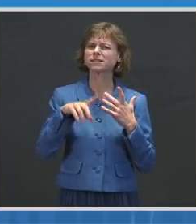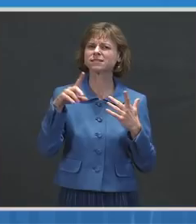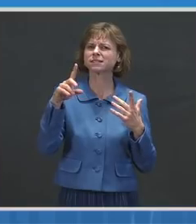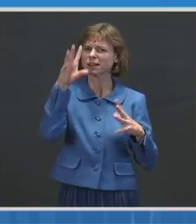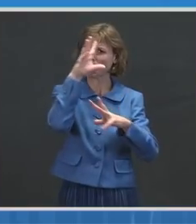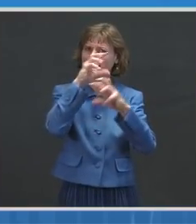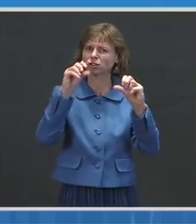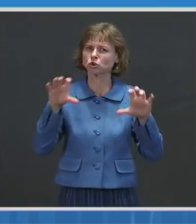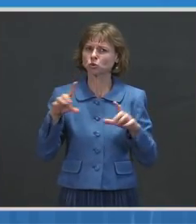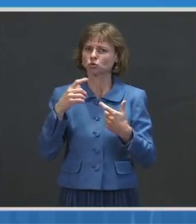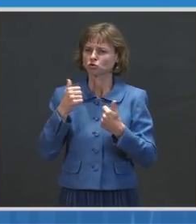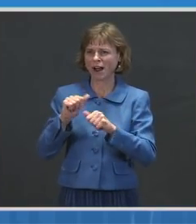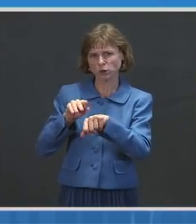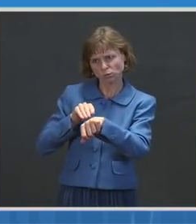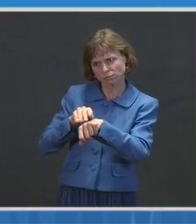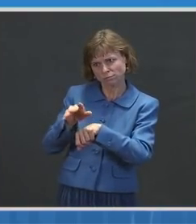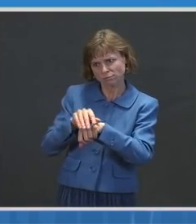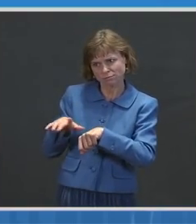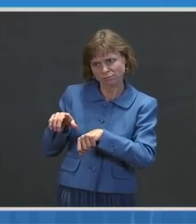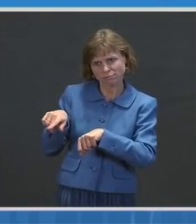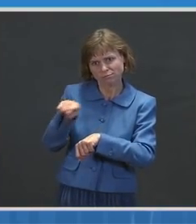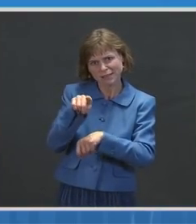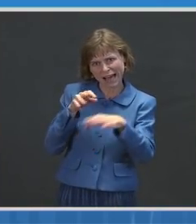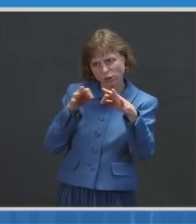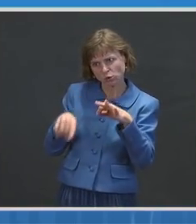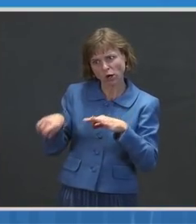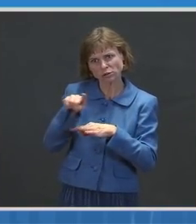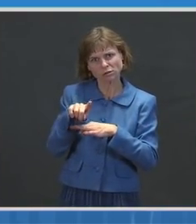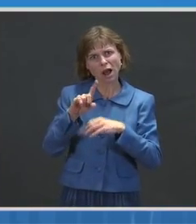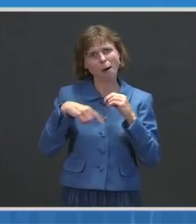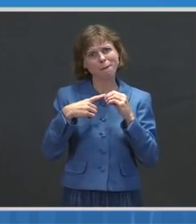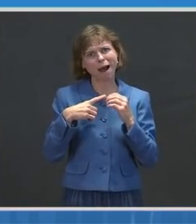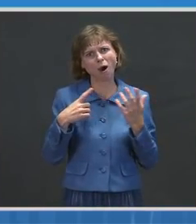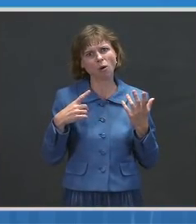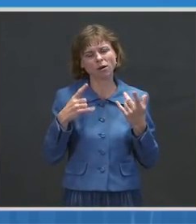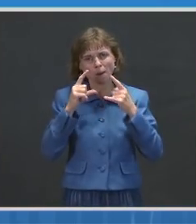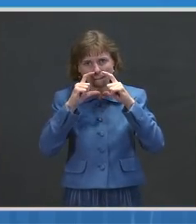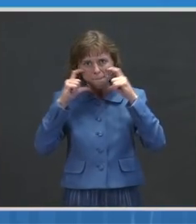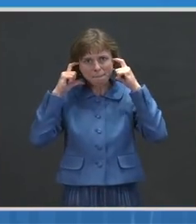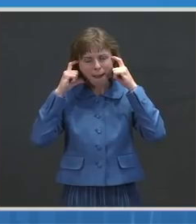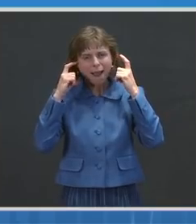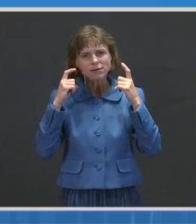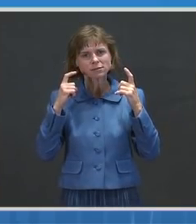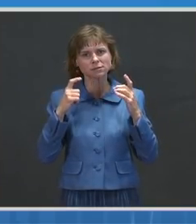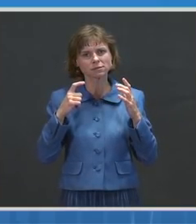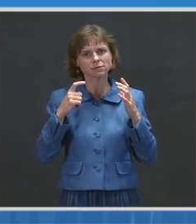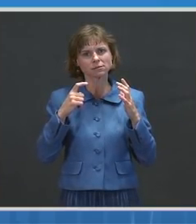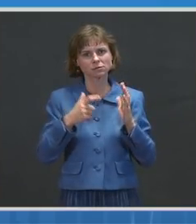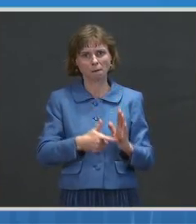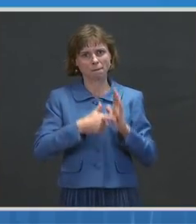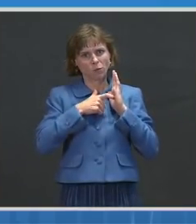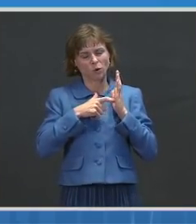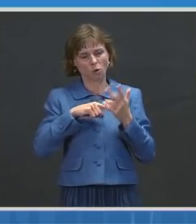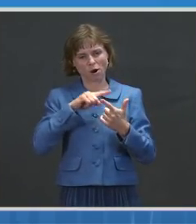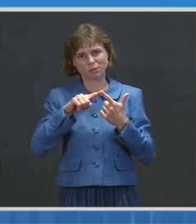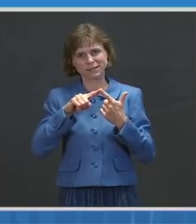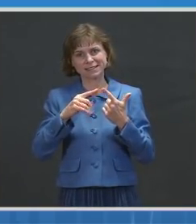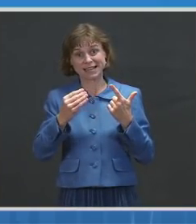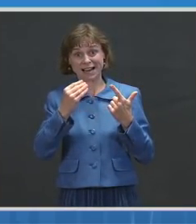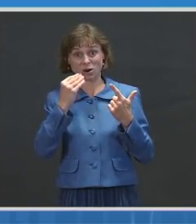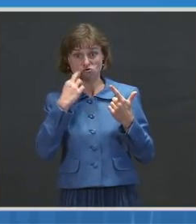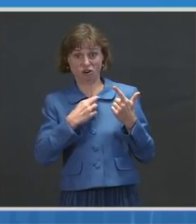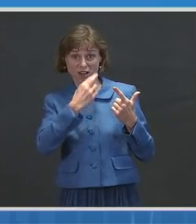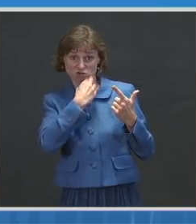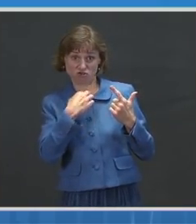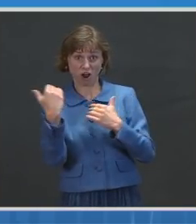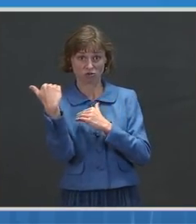counsel and instructions on issues like mask mandates, dining restrictions to — you know, especially in light of the spread of